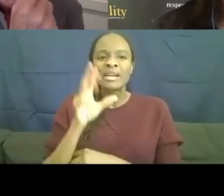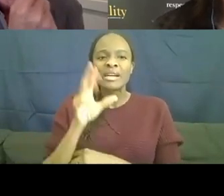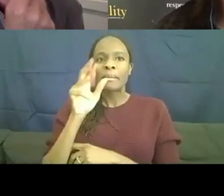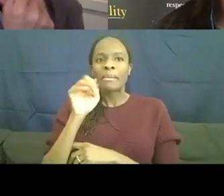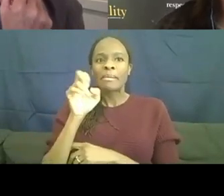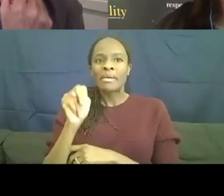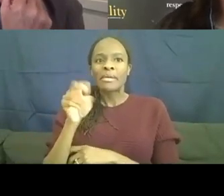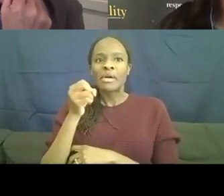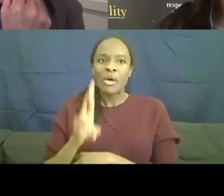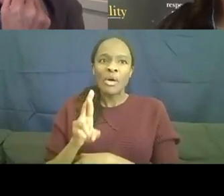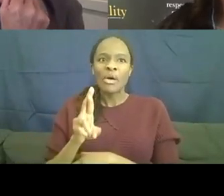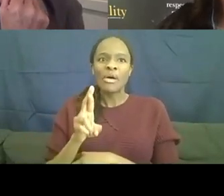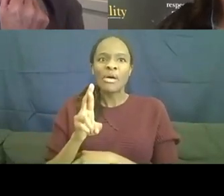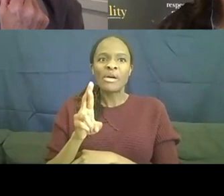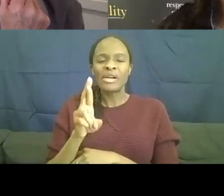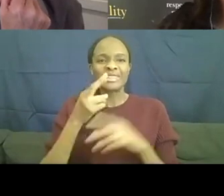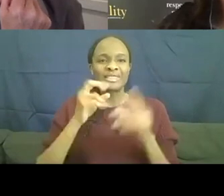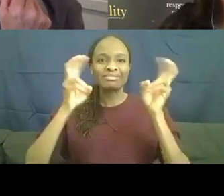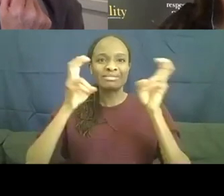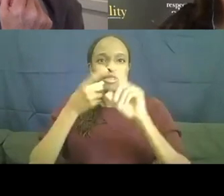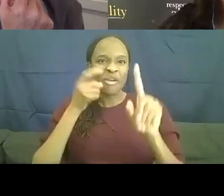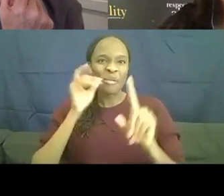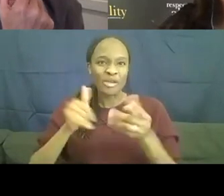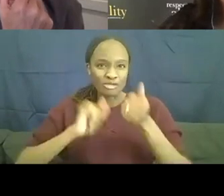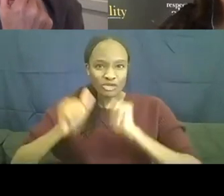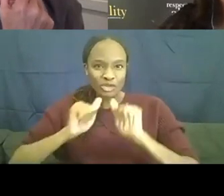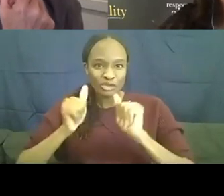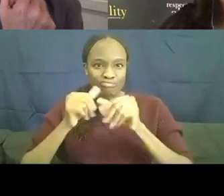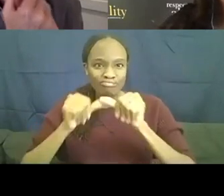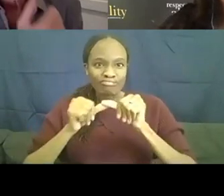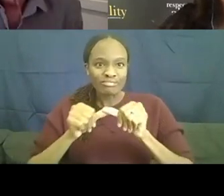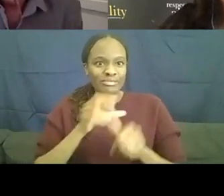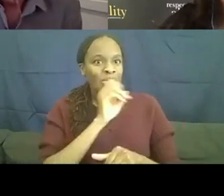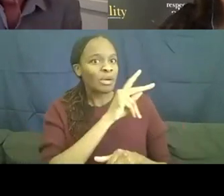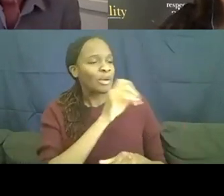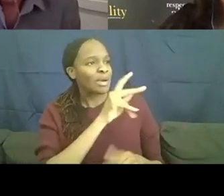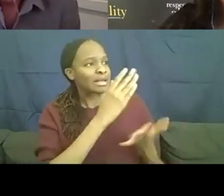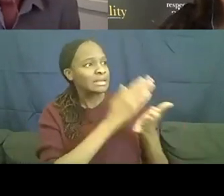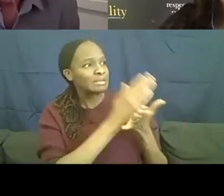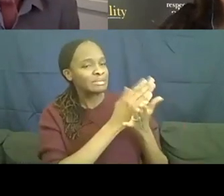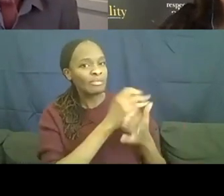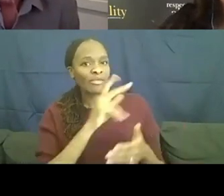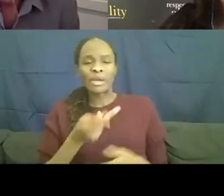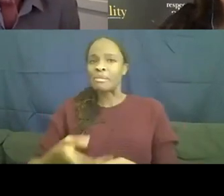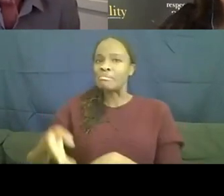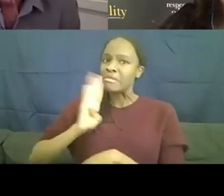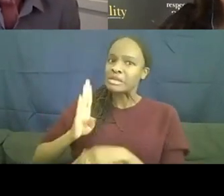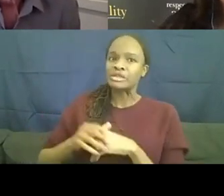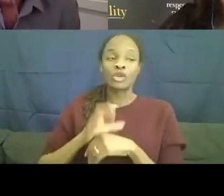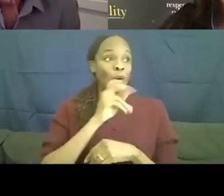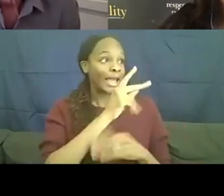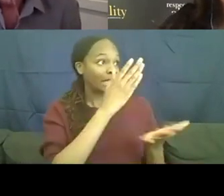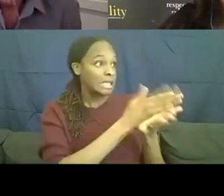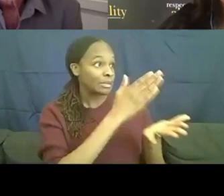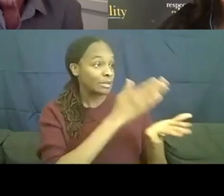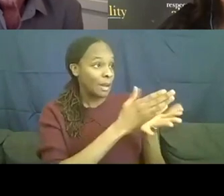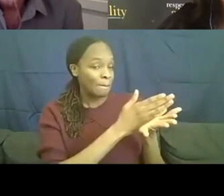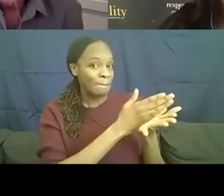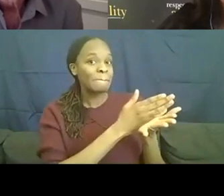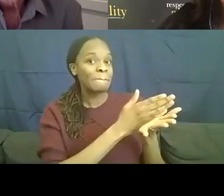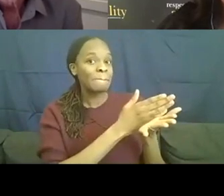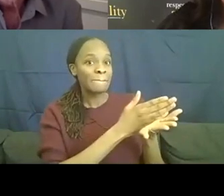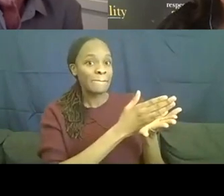fucking Maddie. Okay, Not having that there, Mr. Bitch. Okay, stop. That's the